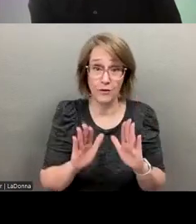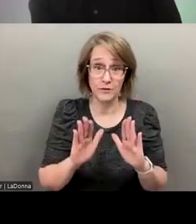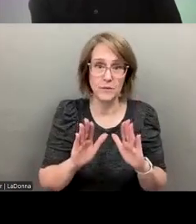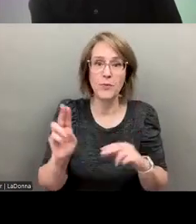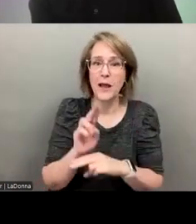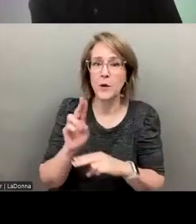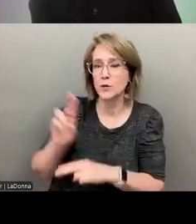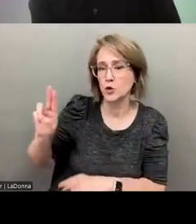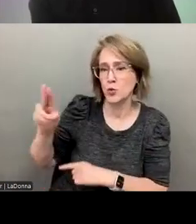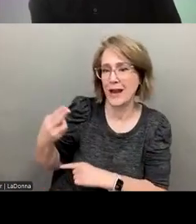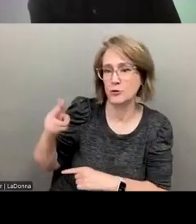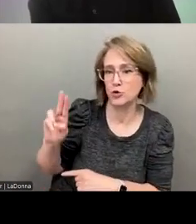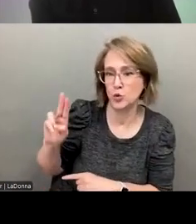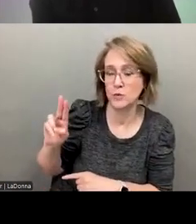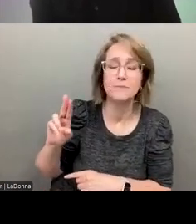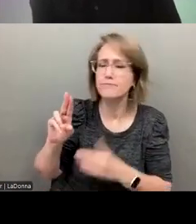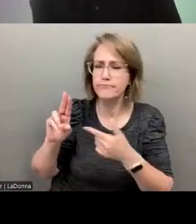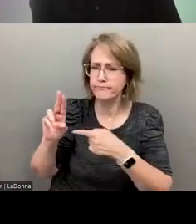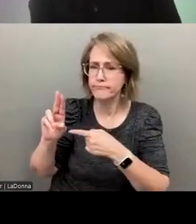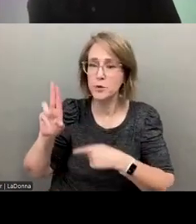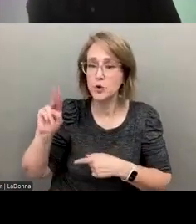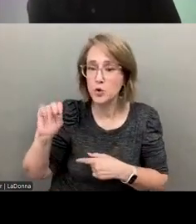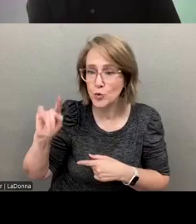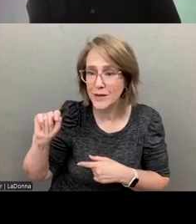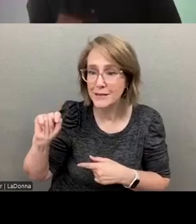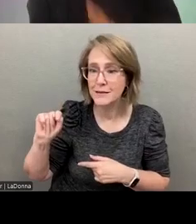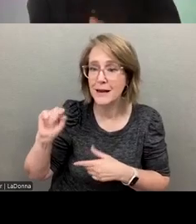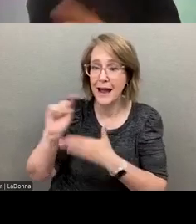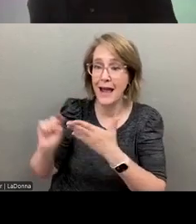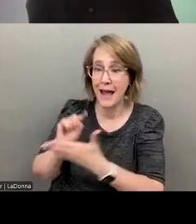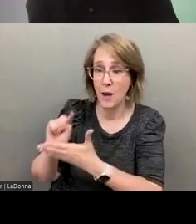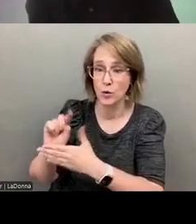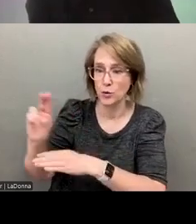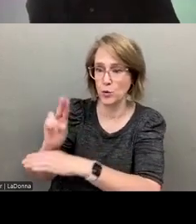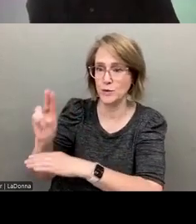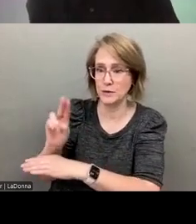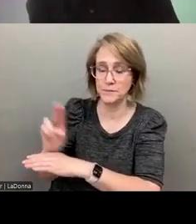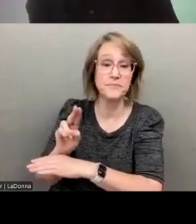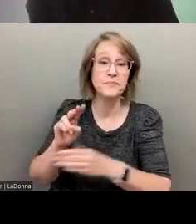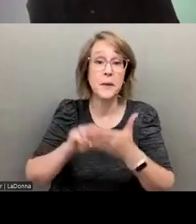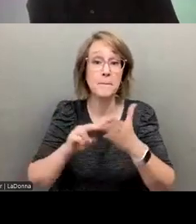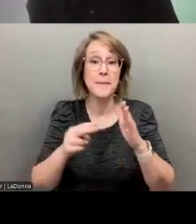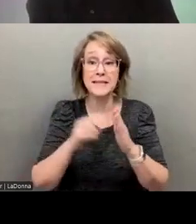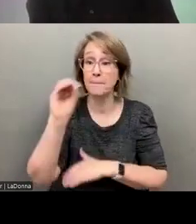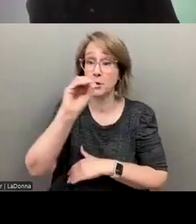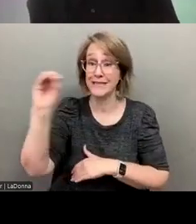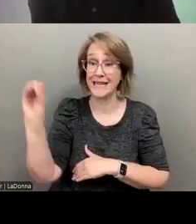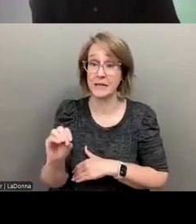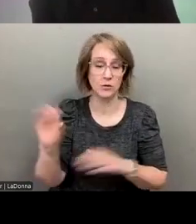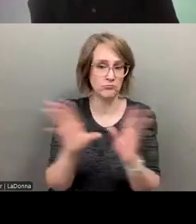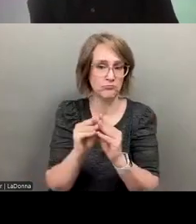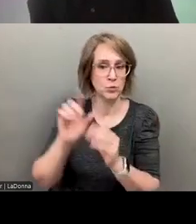a UHU unit hour utilization. It's the percentage of time in a 24 hour day